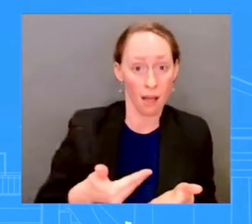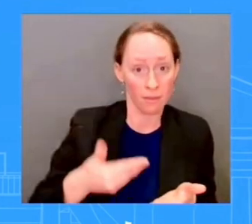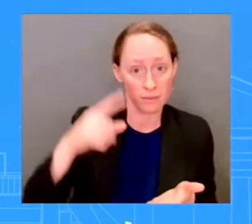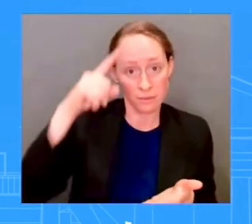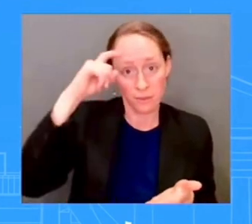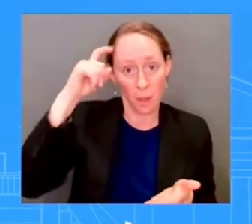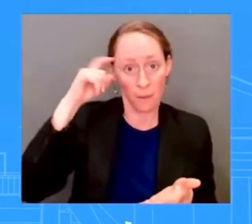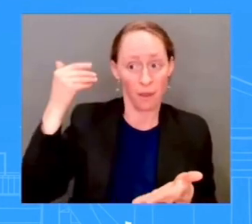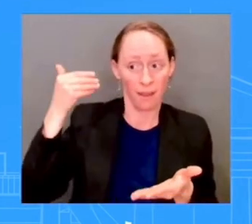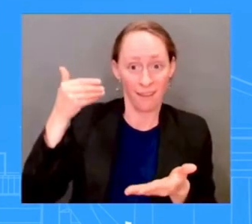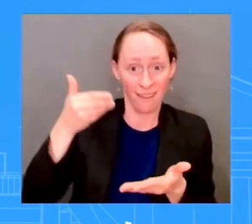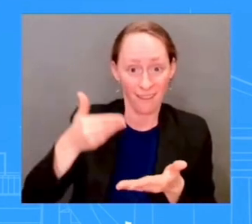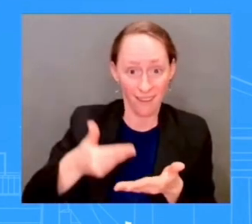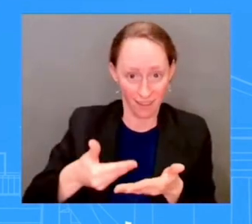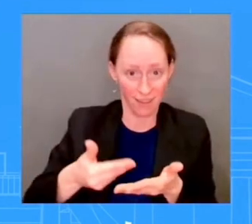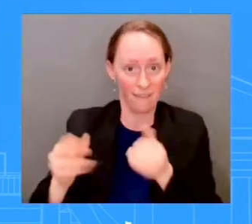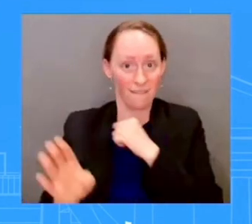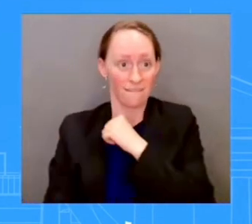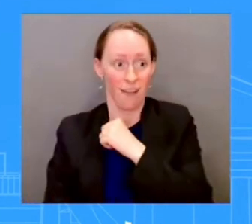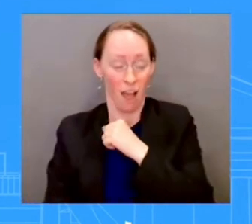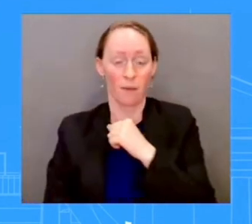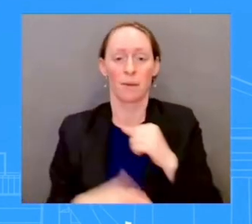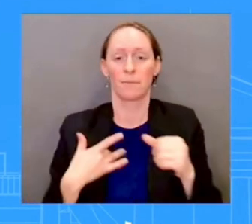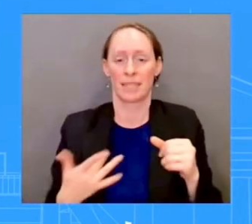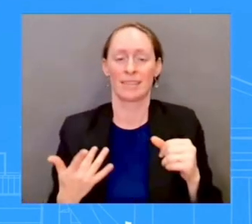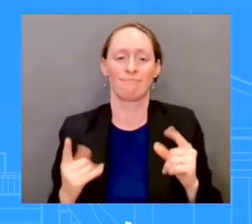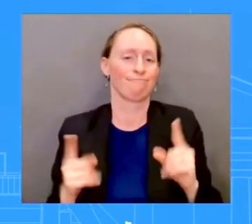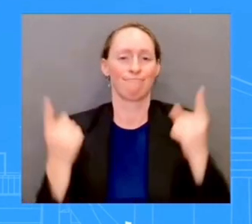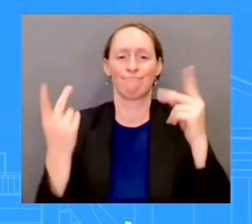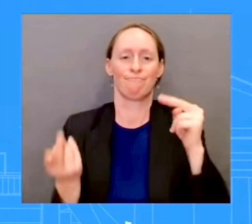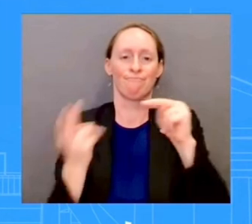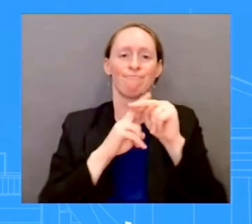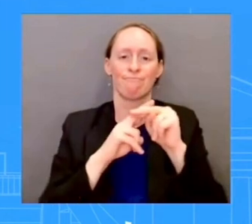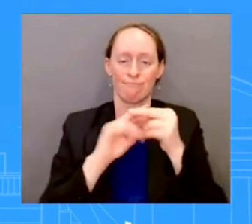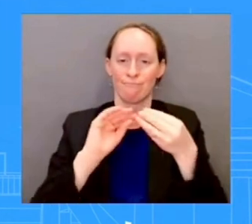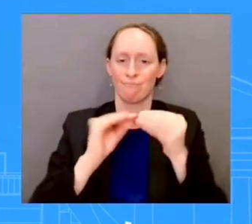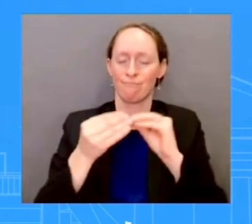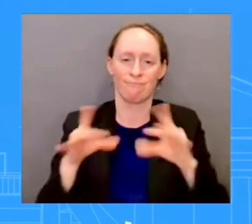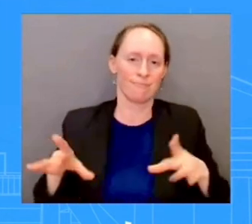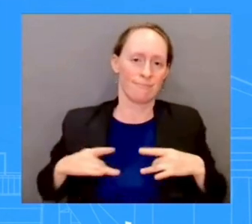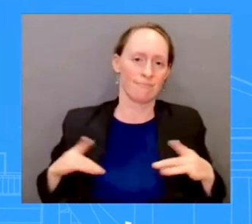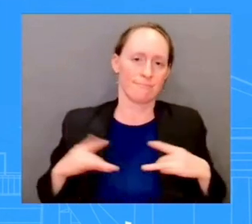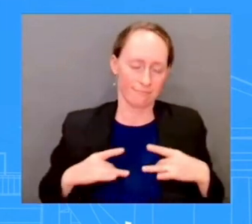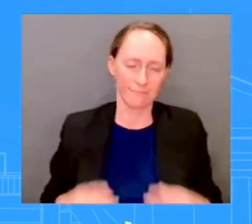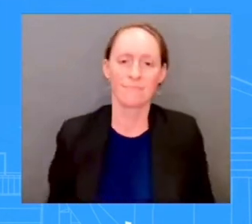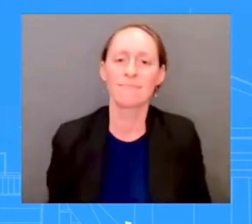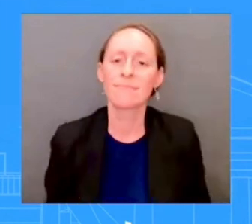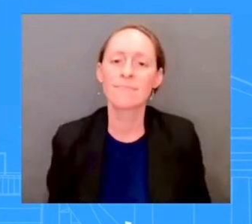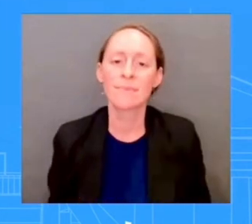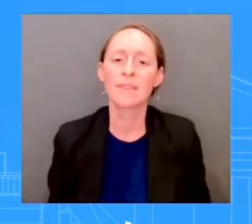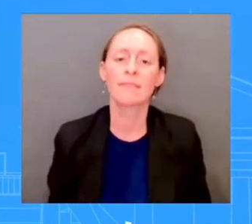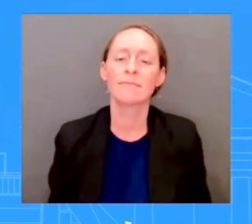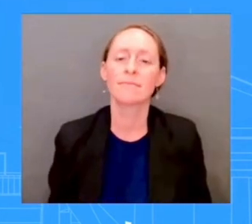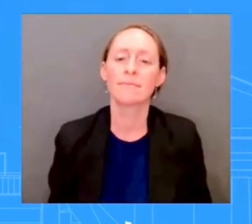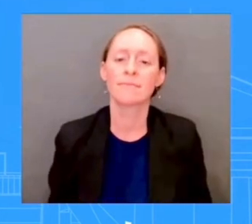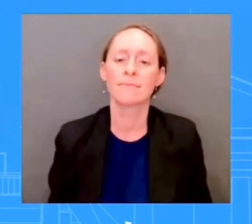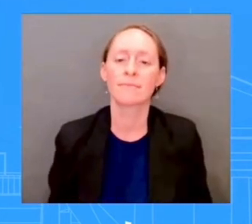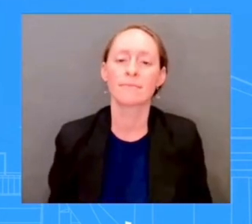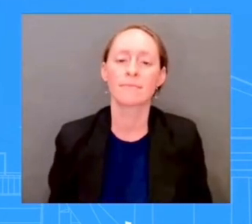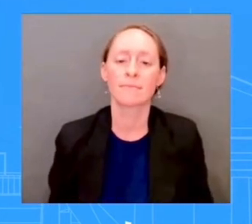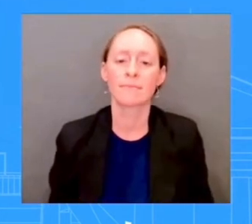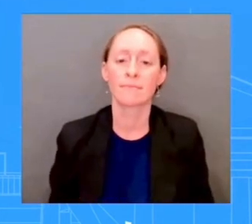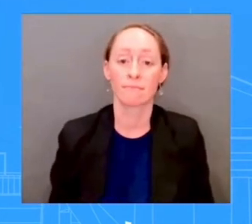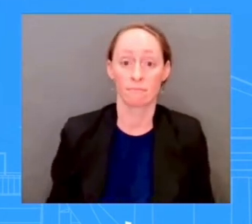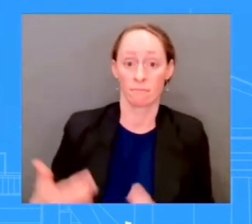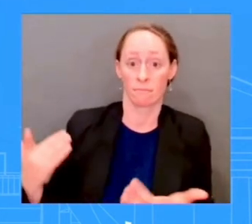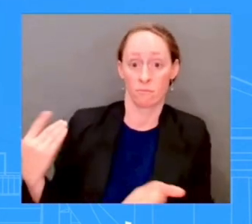declining, declining rates. And so, when updated COVID shots become available in mid-September, we've heard from the